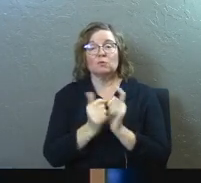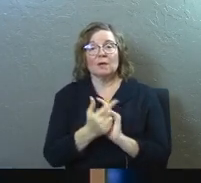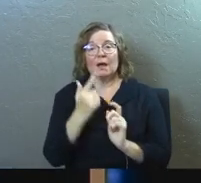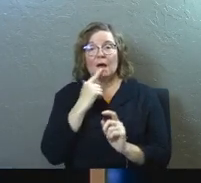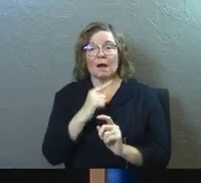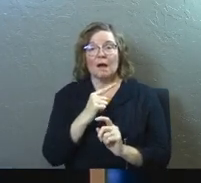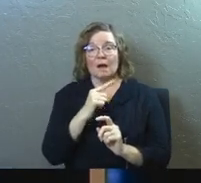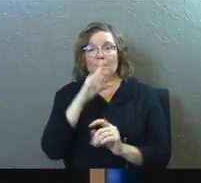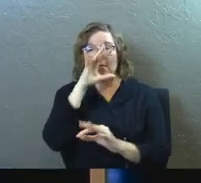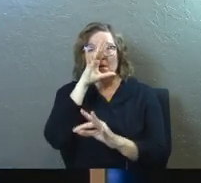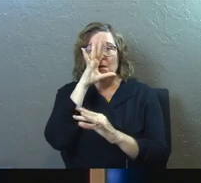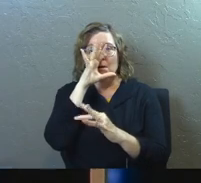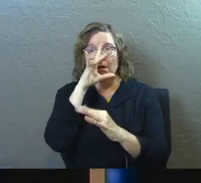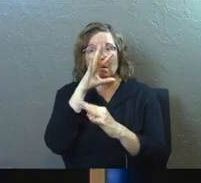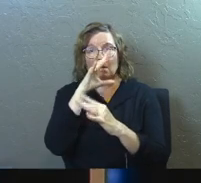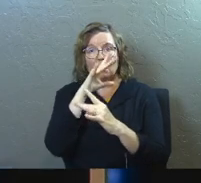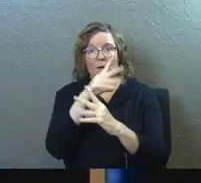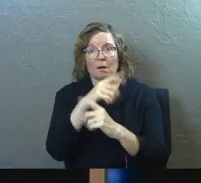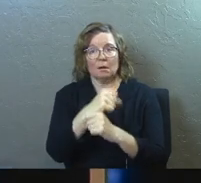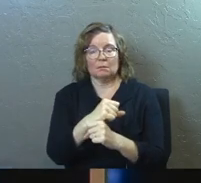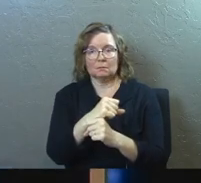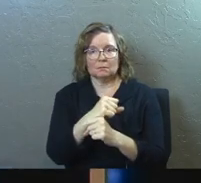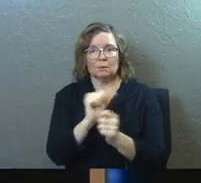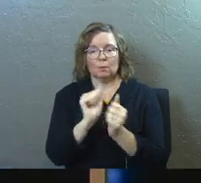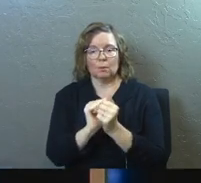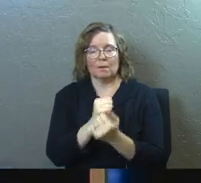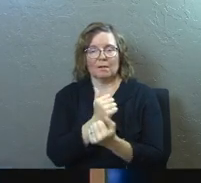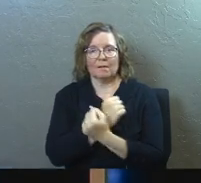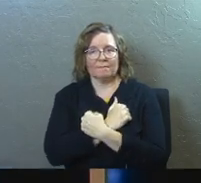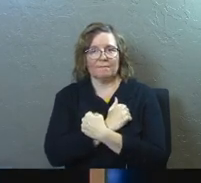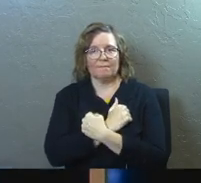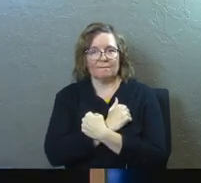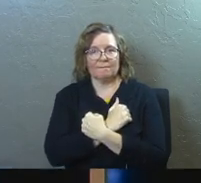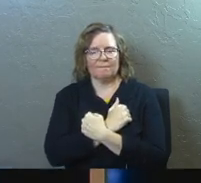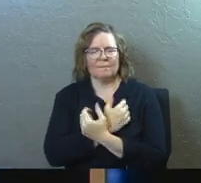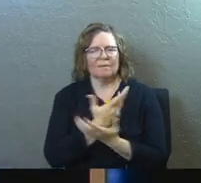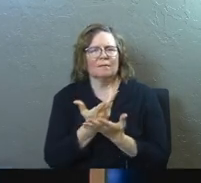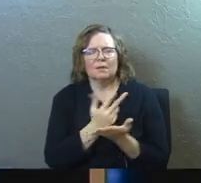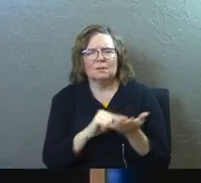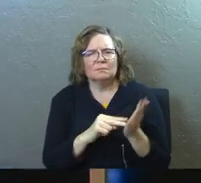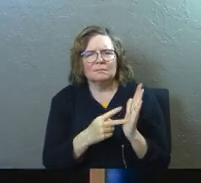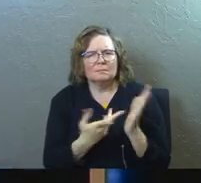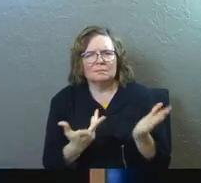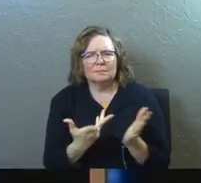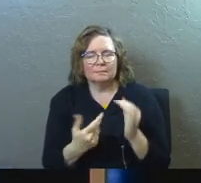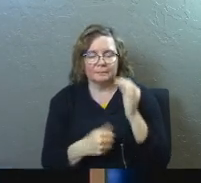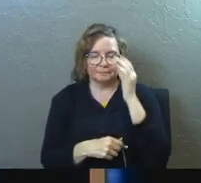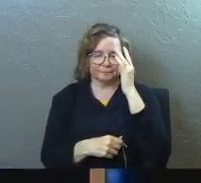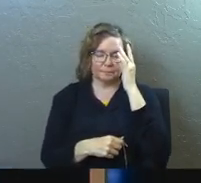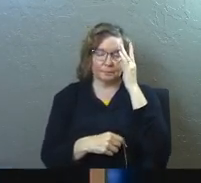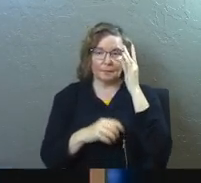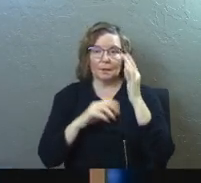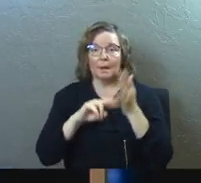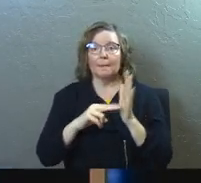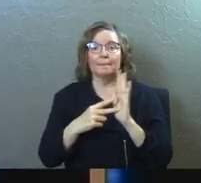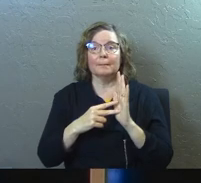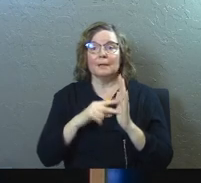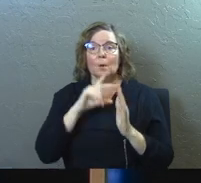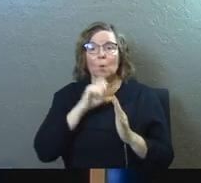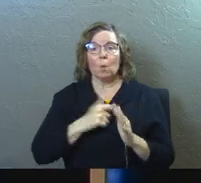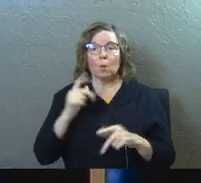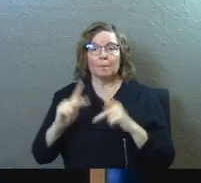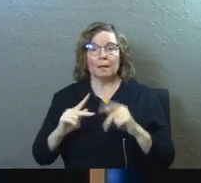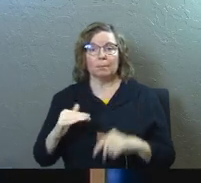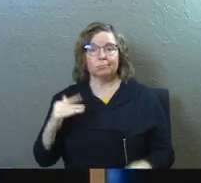say I'm captivated by her always with her love. What are we talking about here? We're talking about older people who are